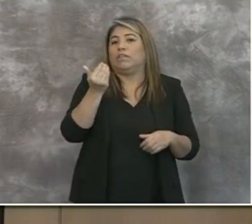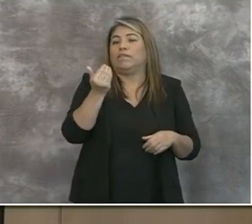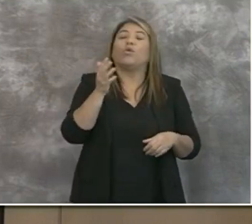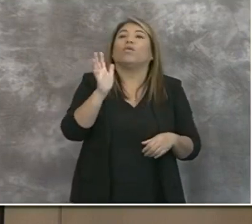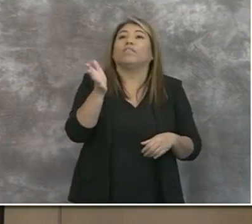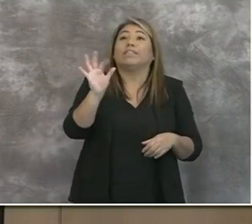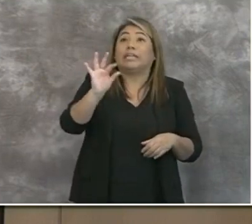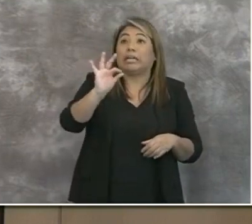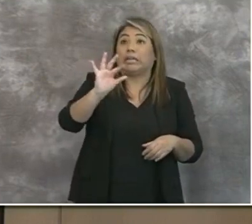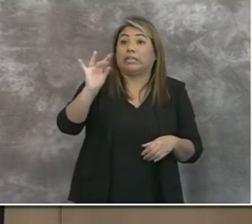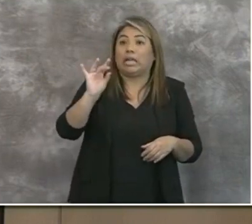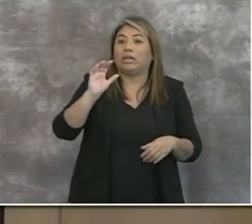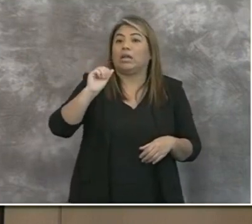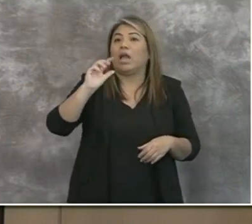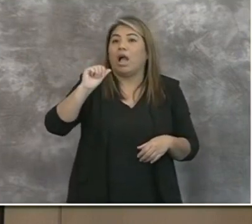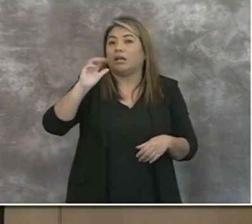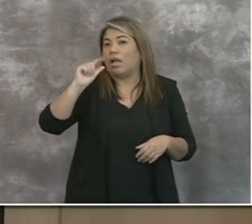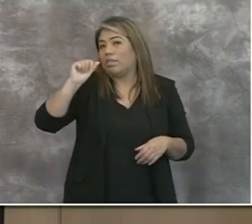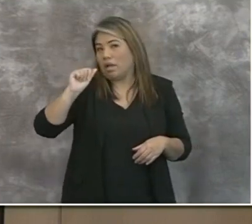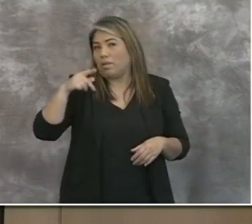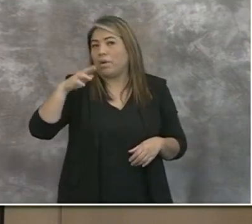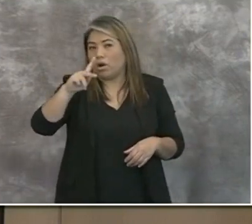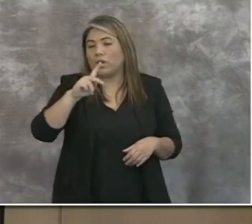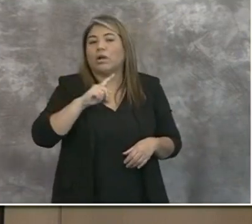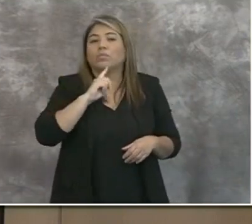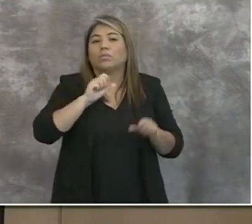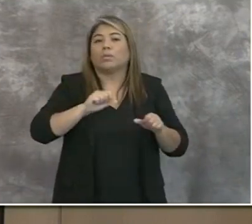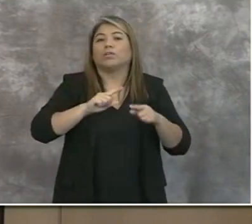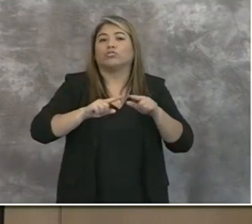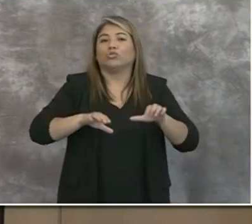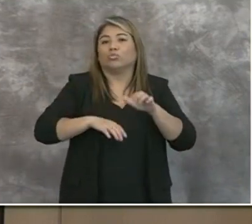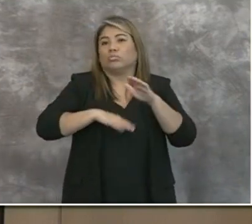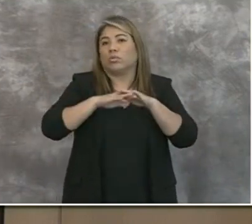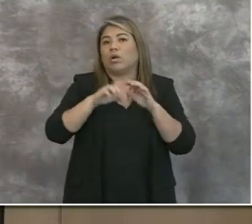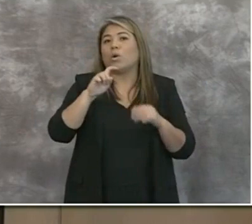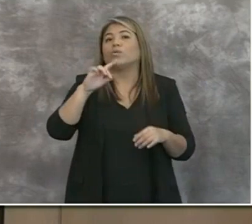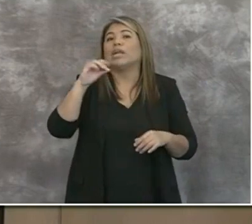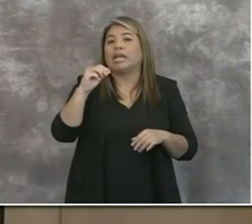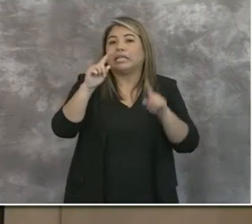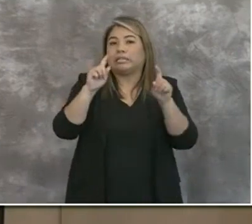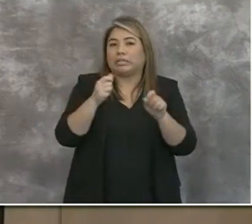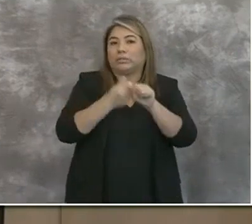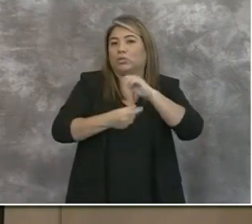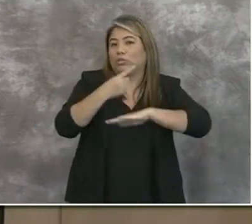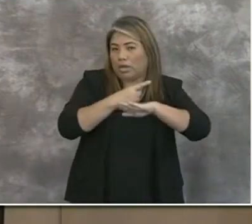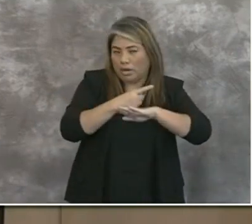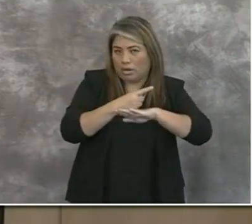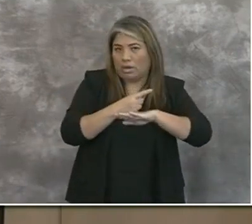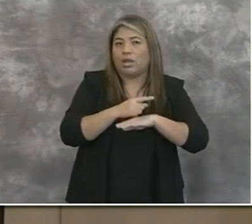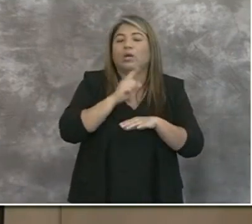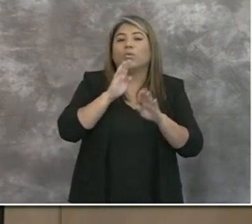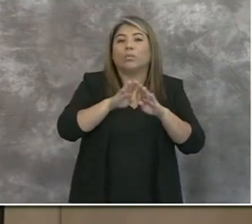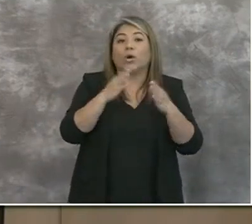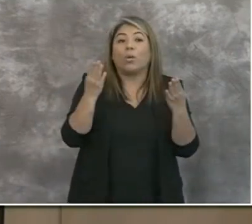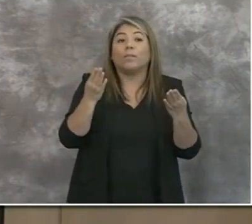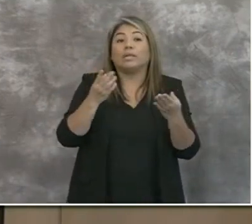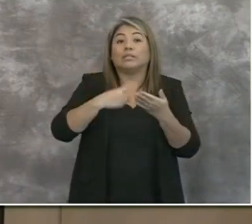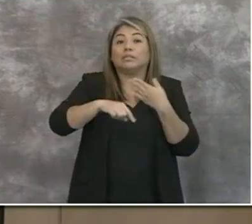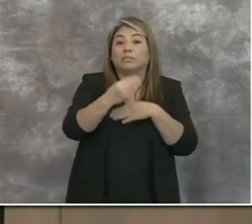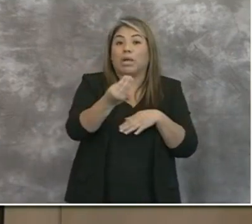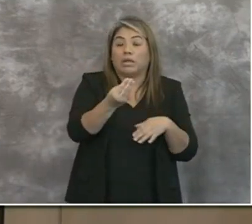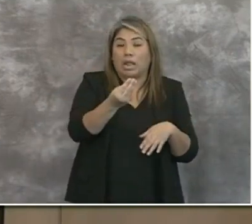Alcala Park. This site will be able to do up 180 tests per day and this will be opened on Monday